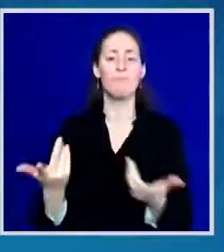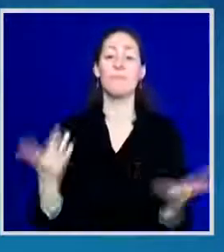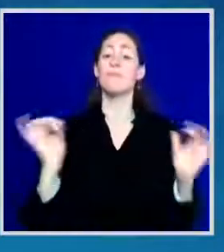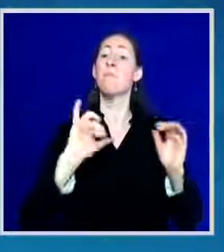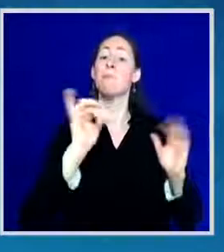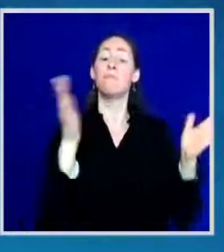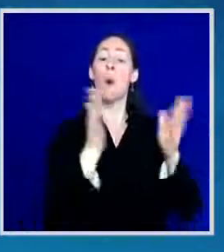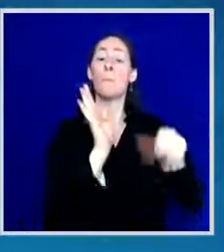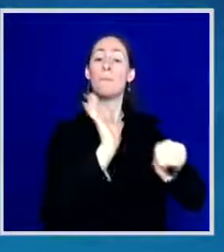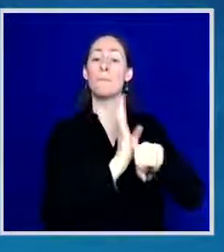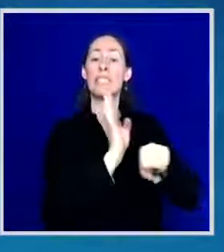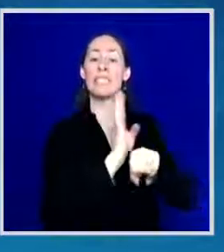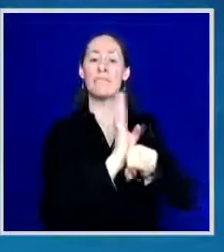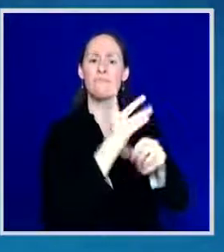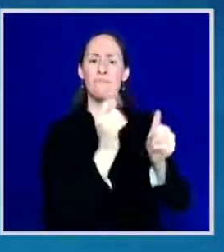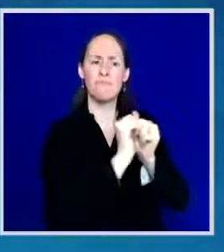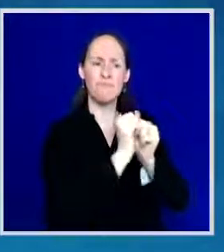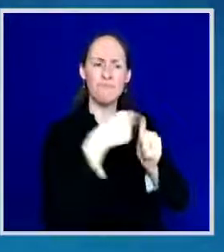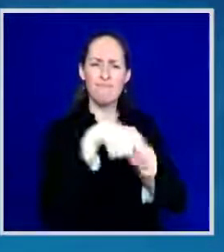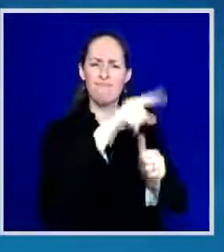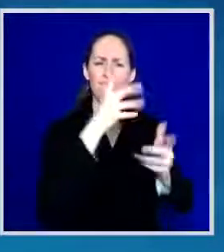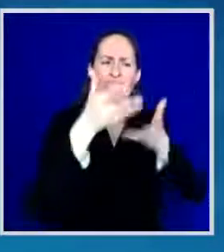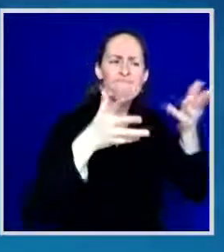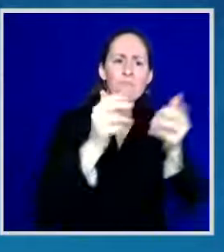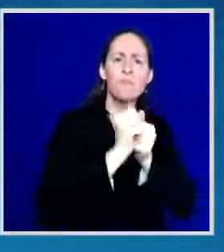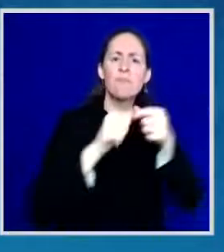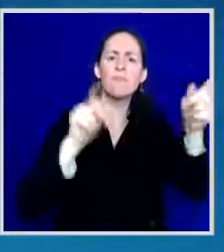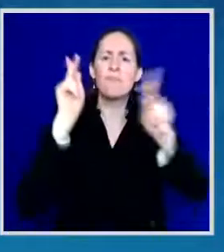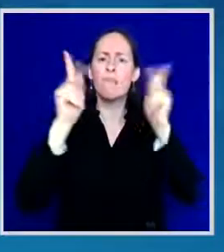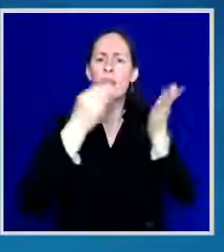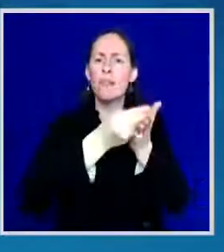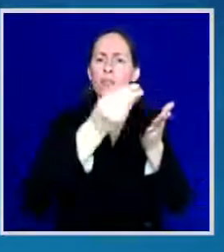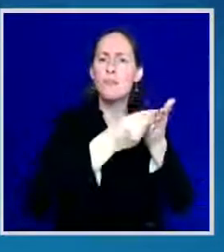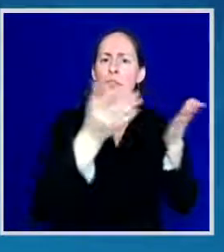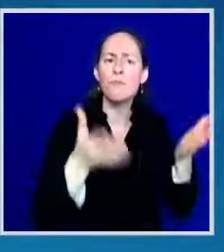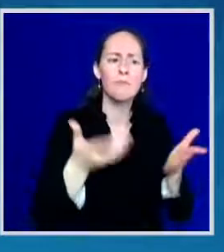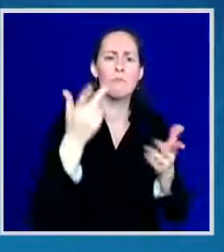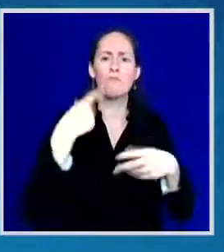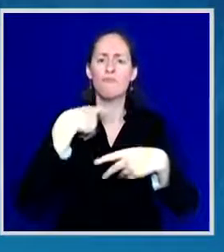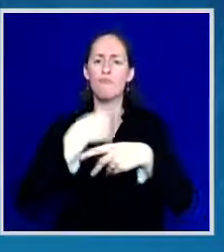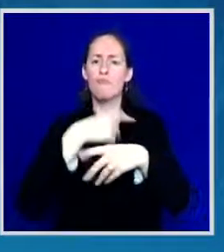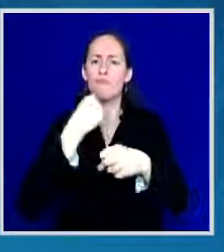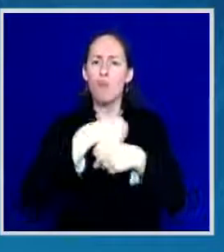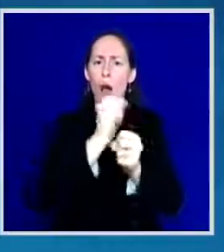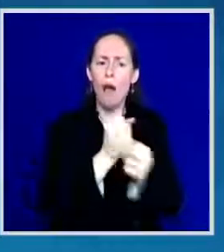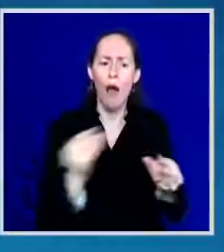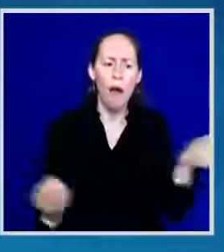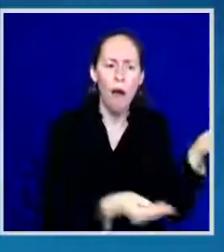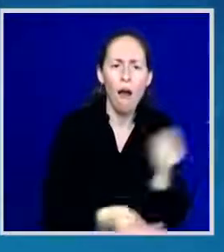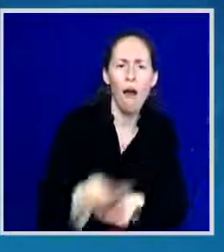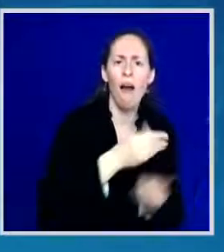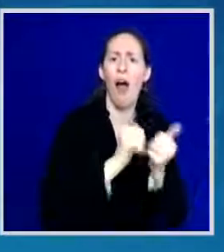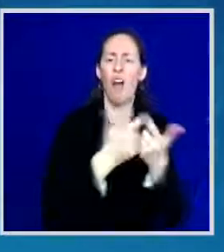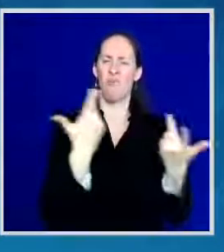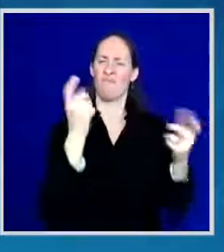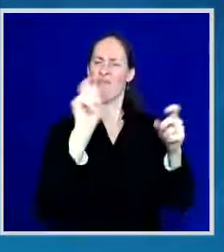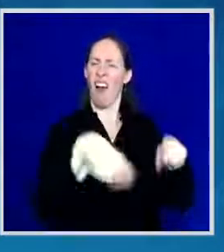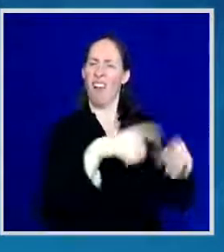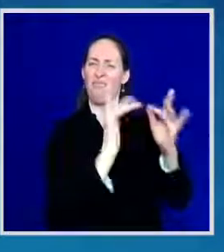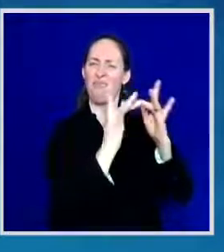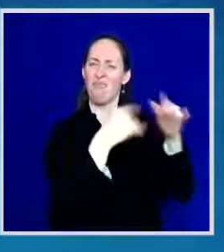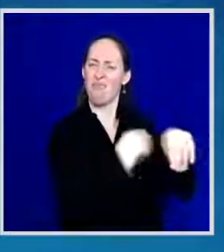connect with their customers? How are they going to move their product online? How did so many of us connect